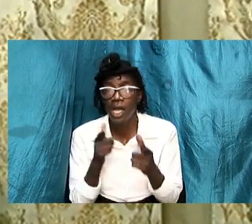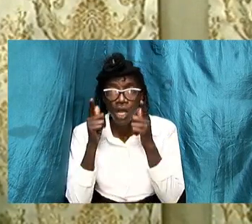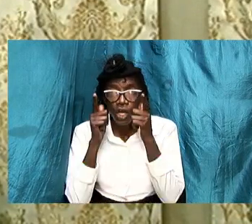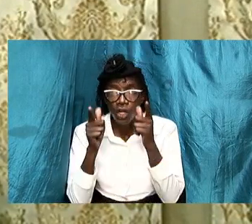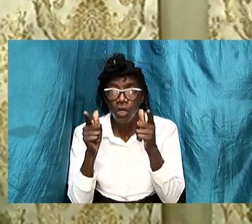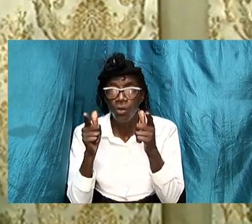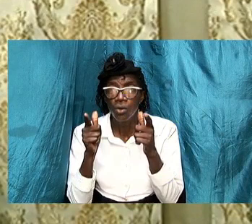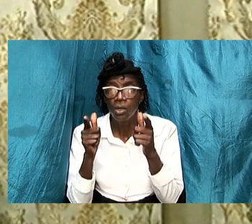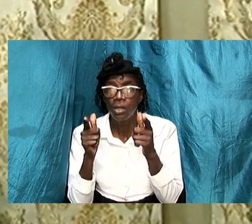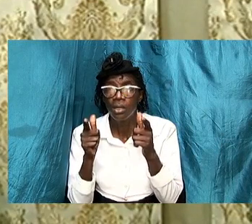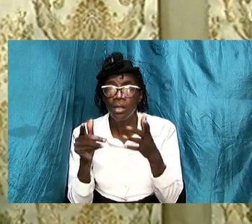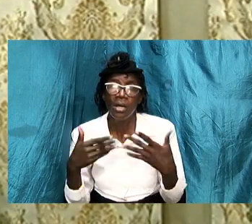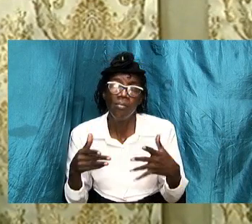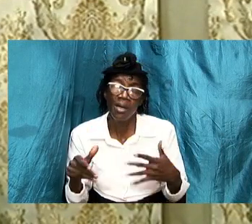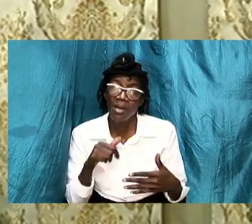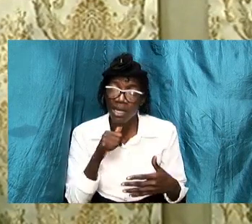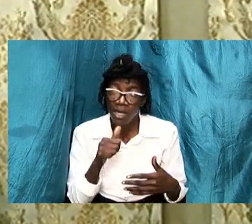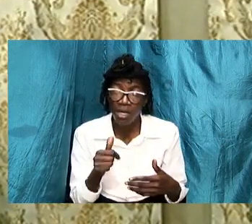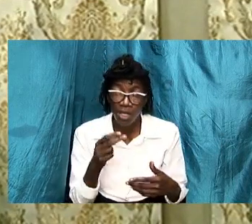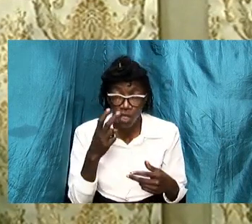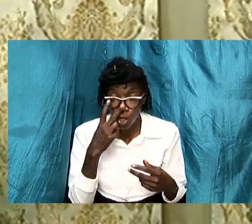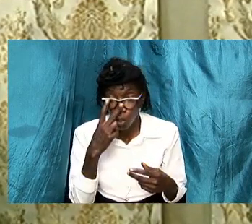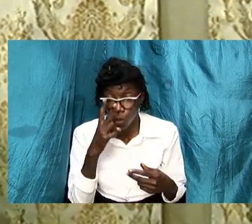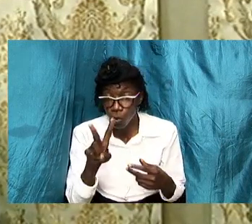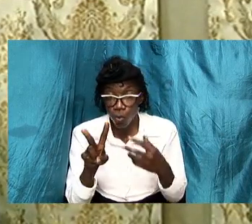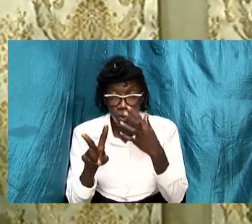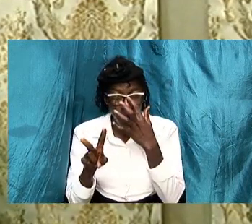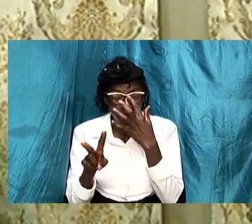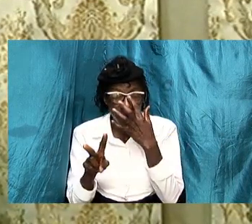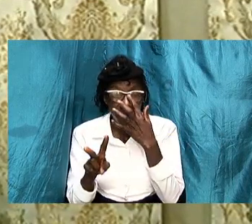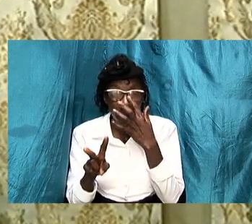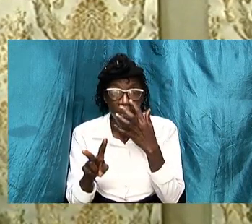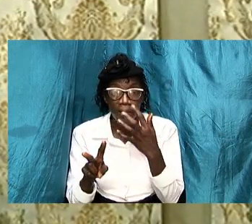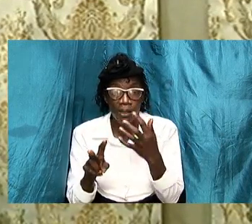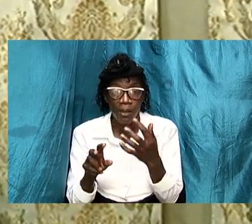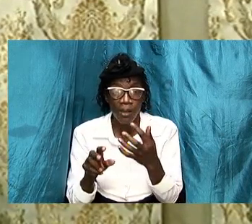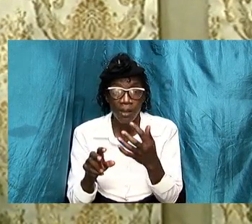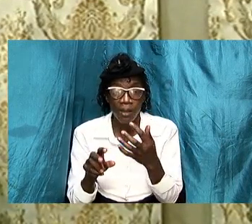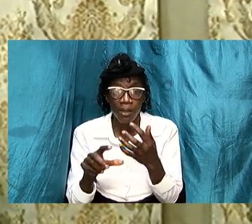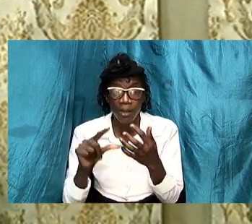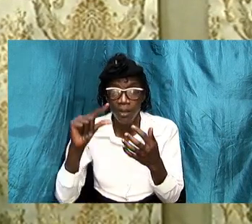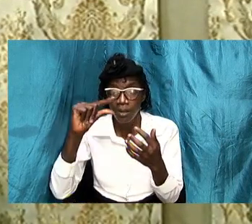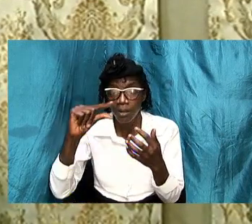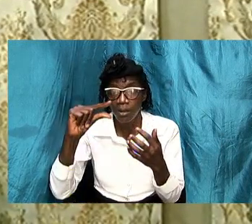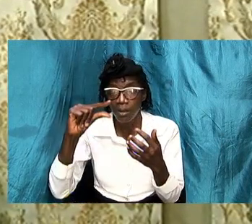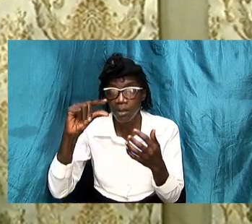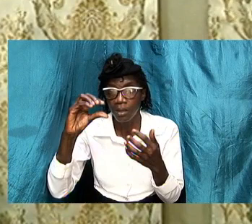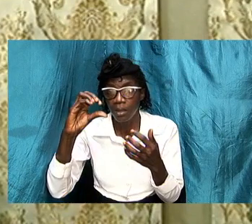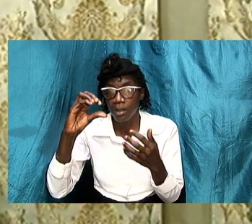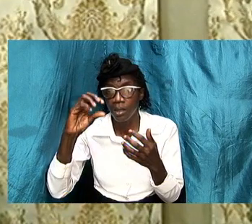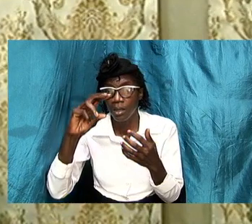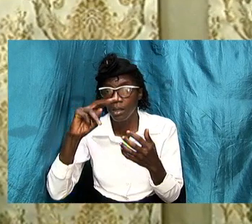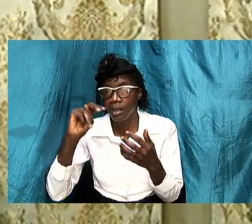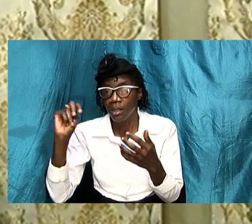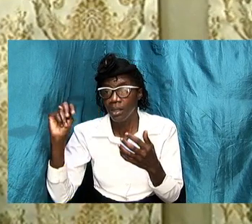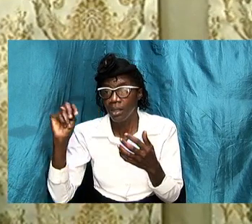at or we might not have looked at this part but going back to genesis chapter 2